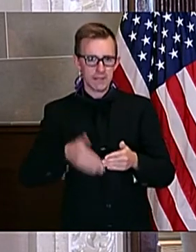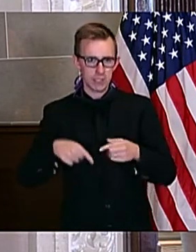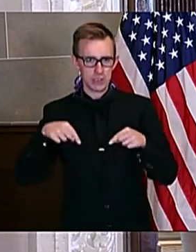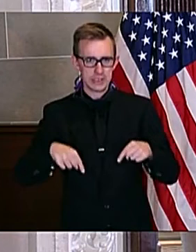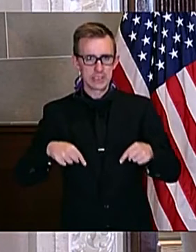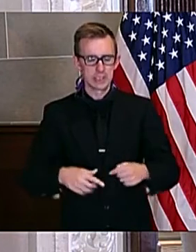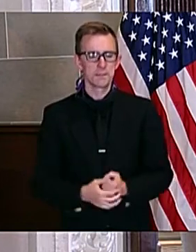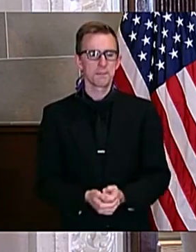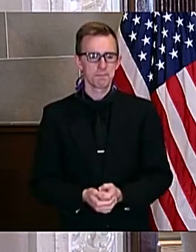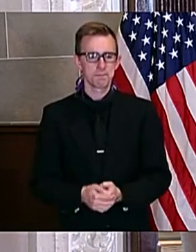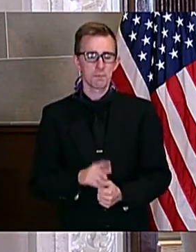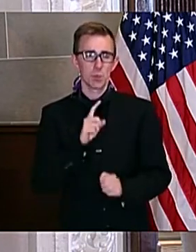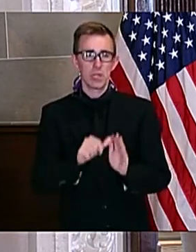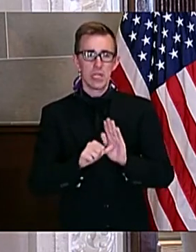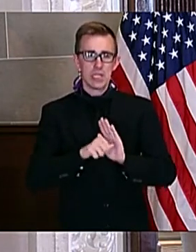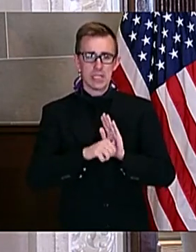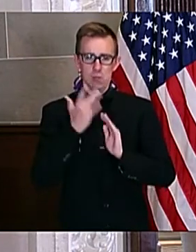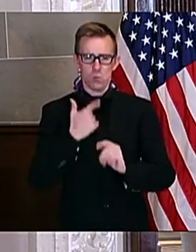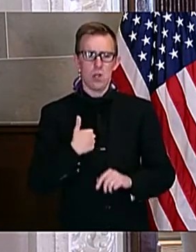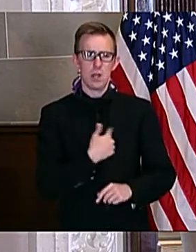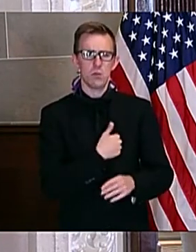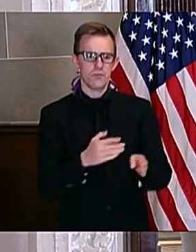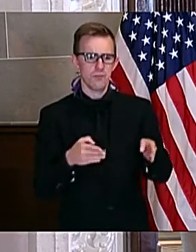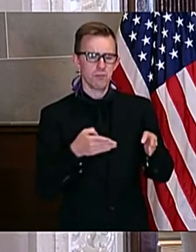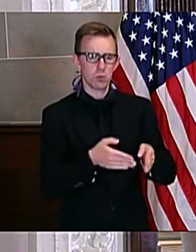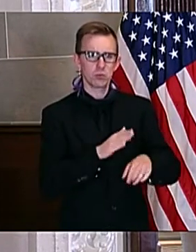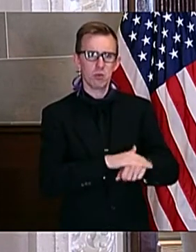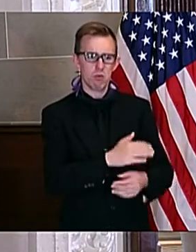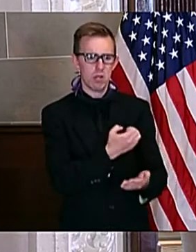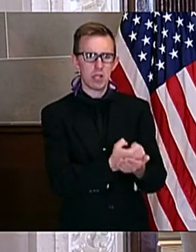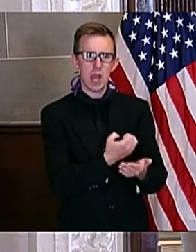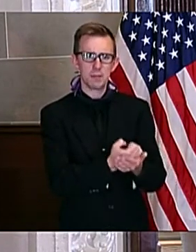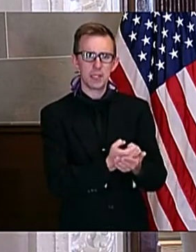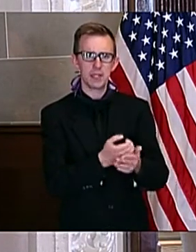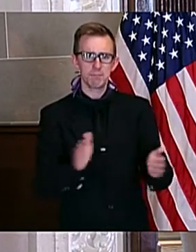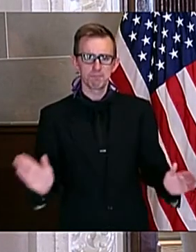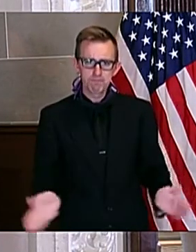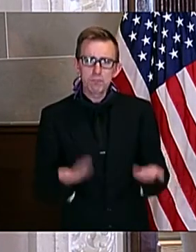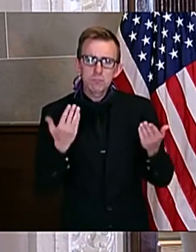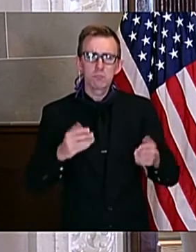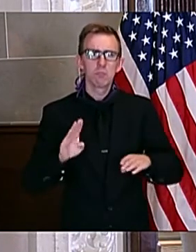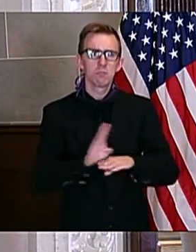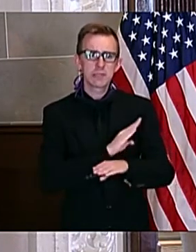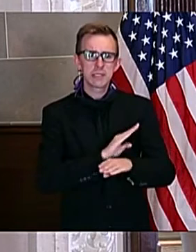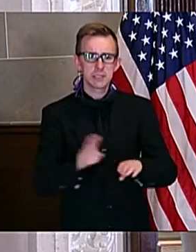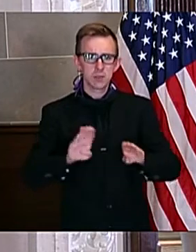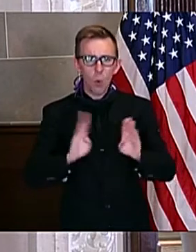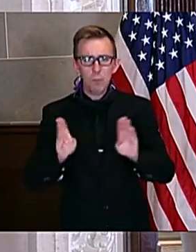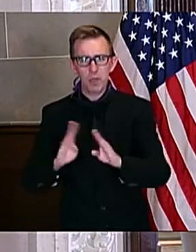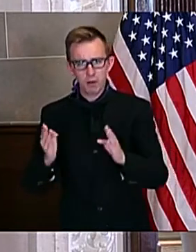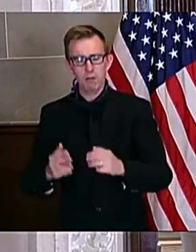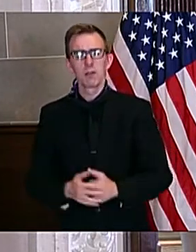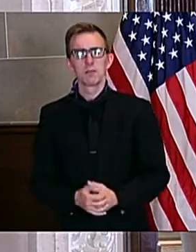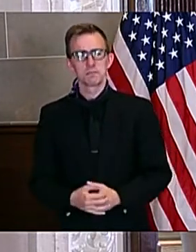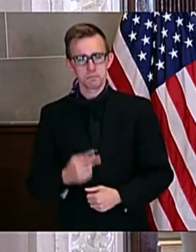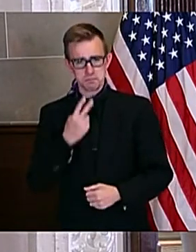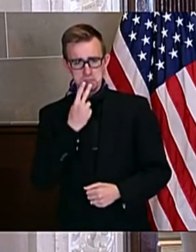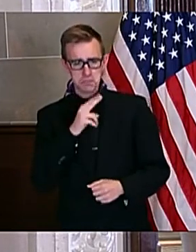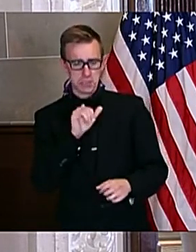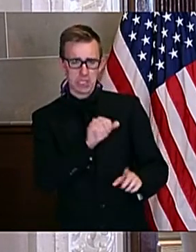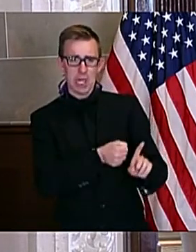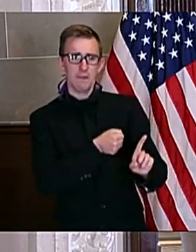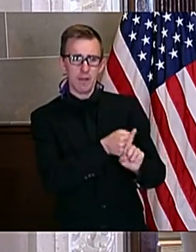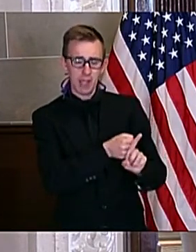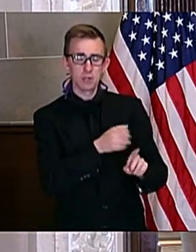One of the things is such a key why we've been so focused on trying to get the economy back, to get the businesses back open as you can see what kind of effect it has.